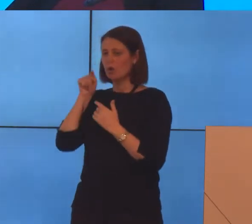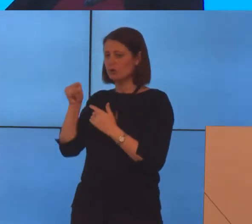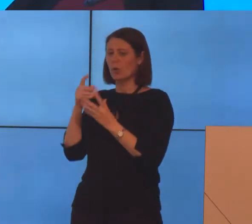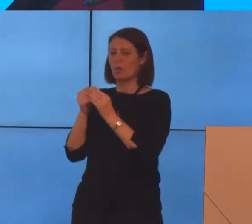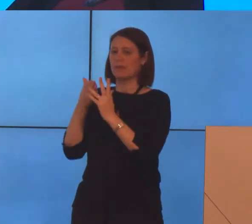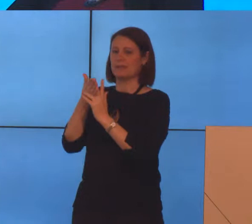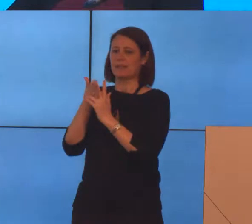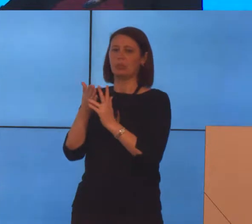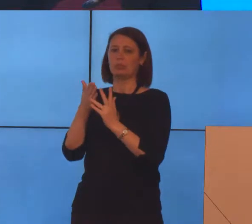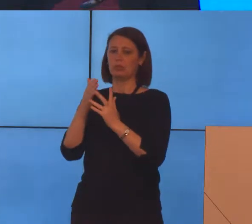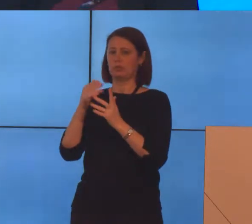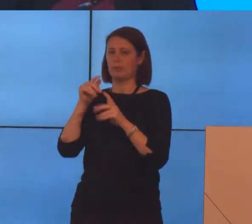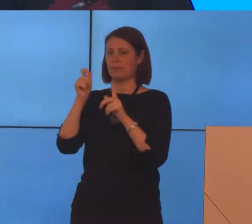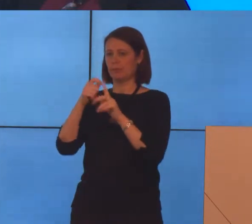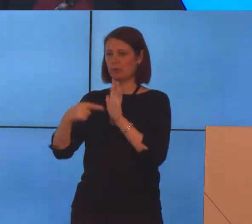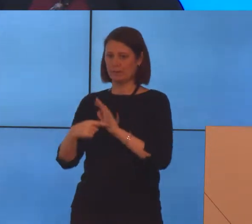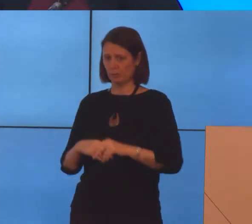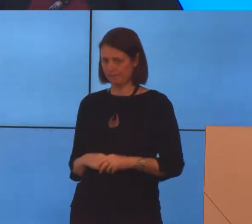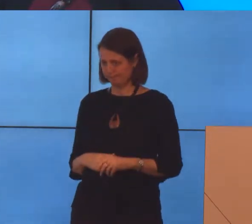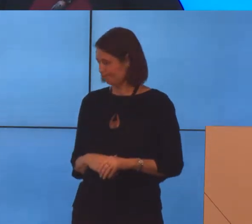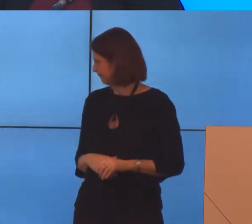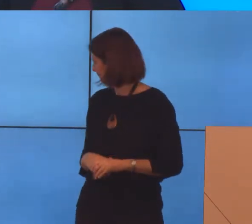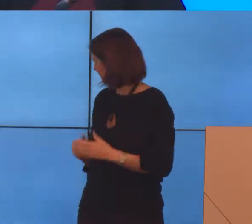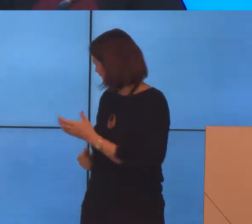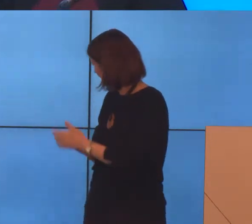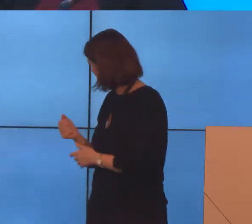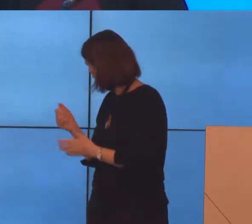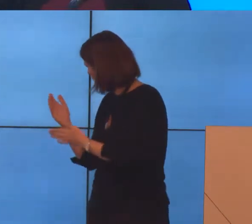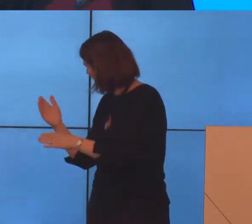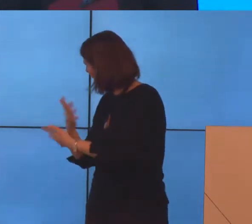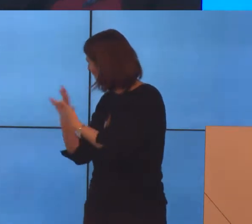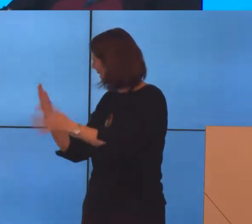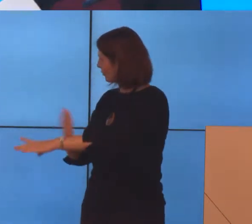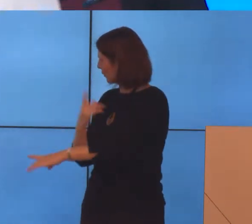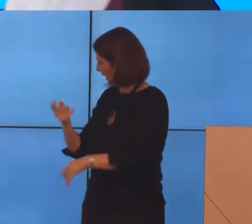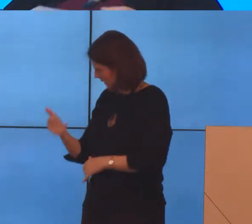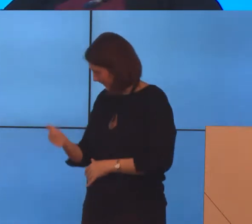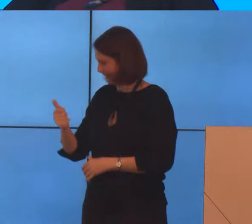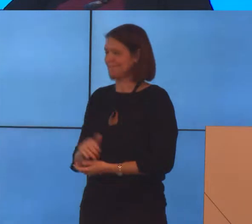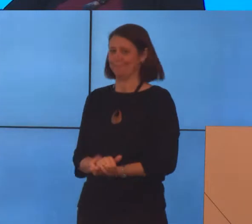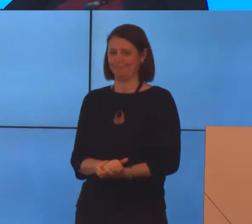transport. Over to you, Gillian. Thank you. Which one, Gillian? The green one. green one. Okay.